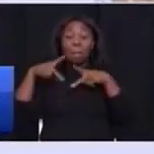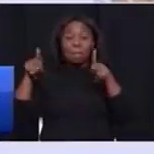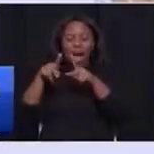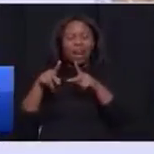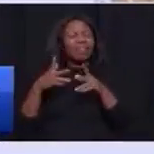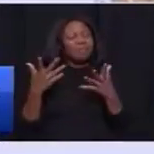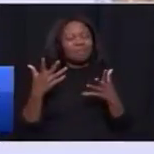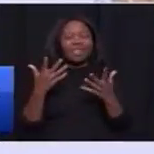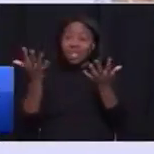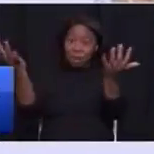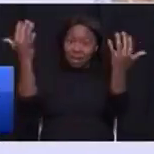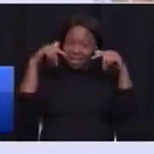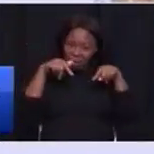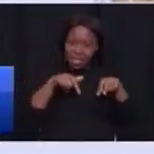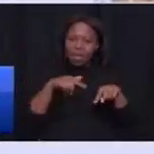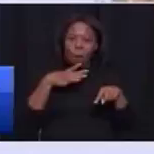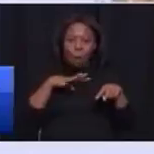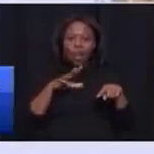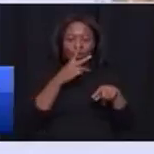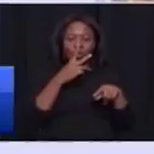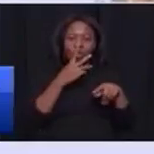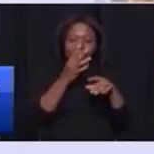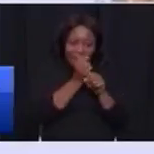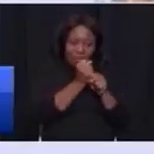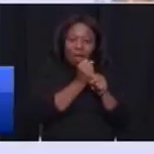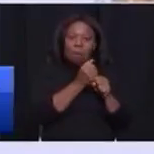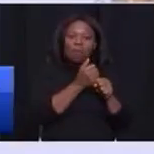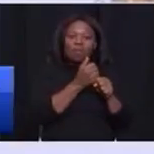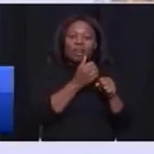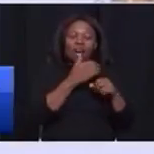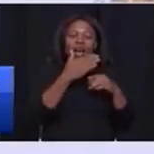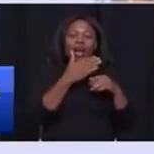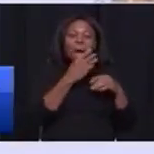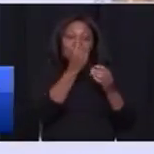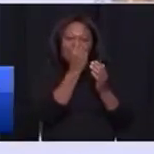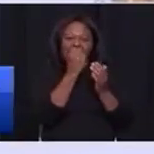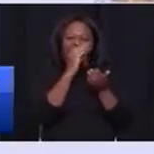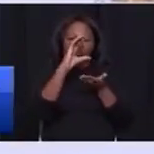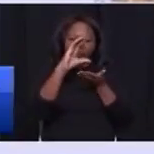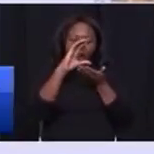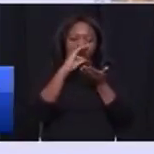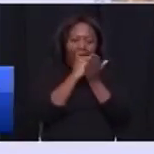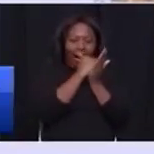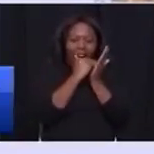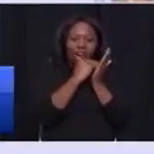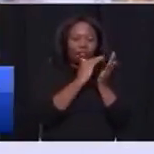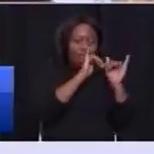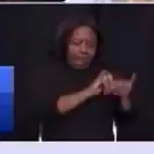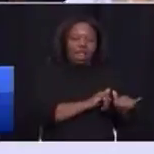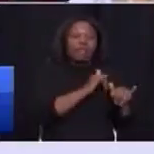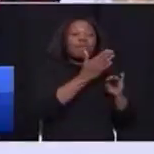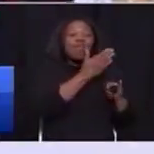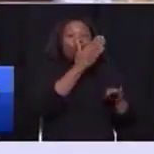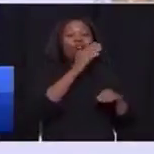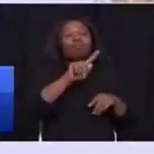more here and get them to spend half of the money that they are bringing into our economy here before they